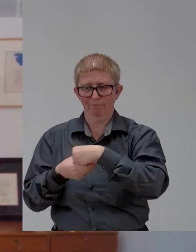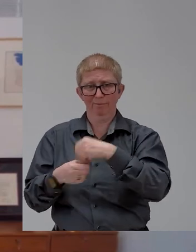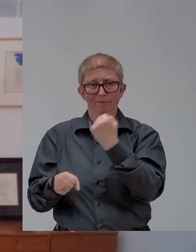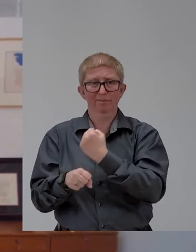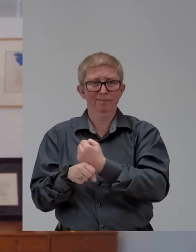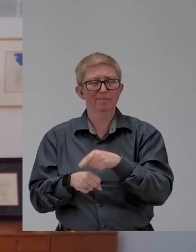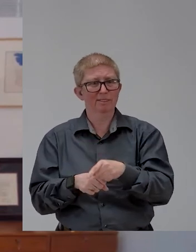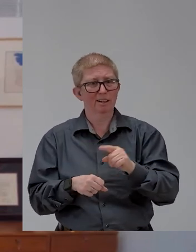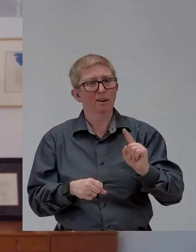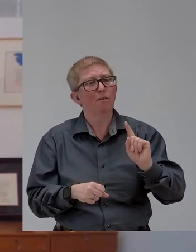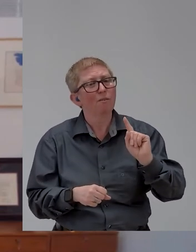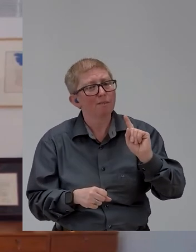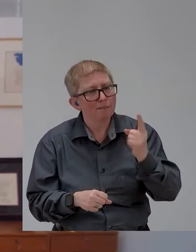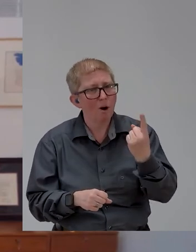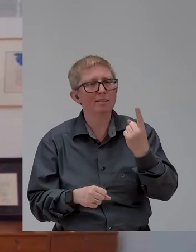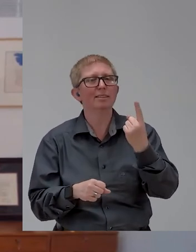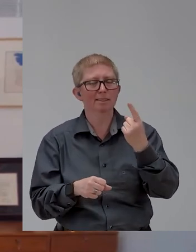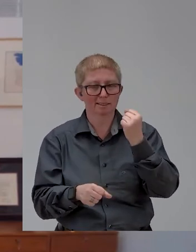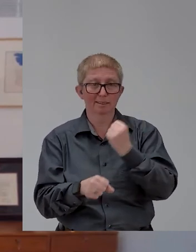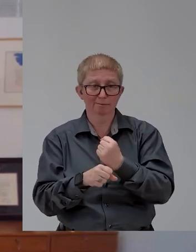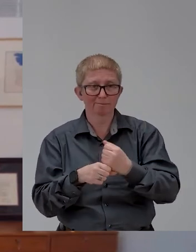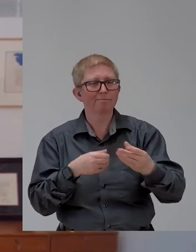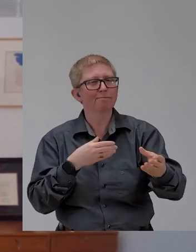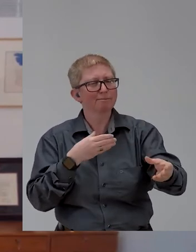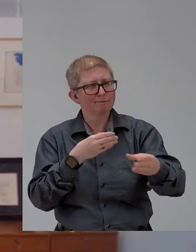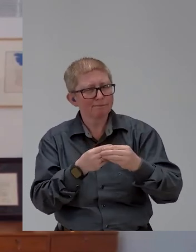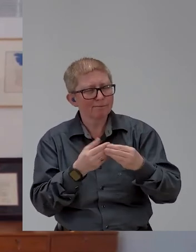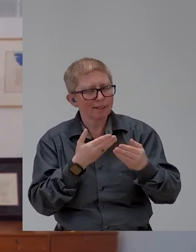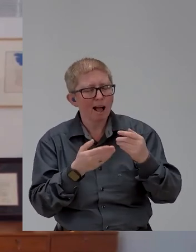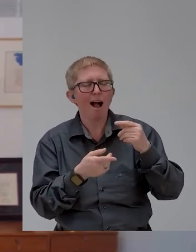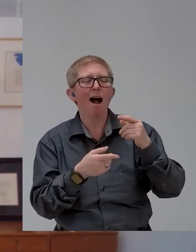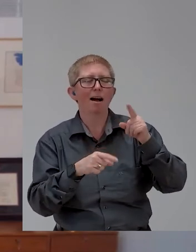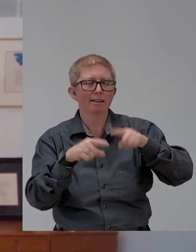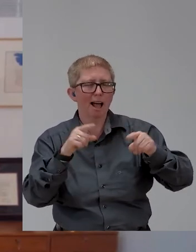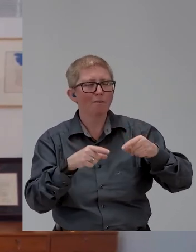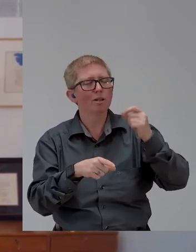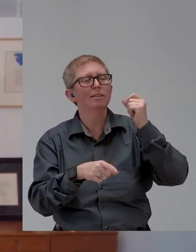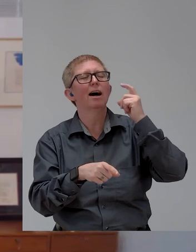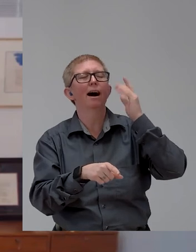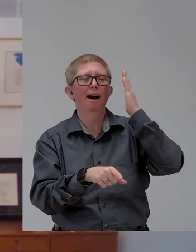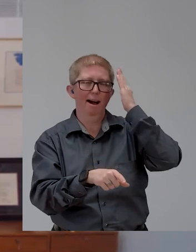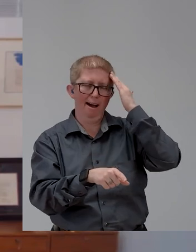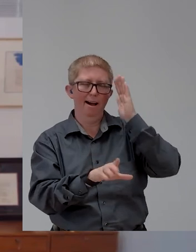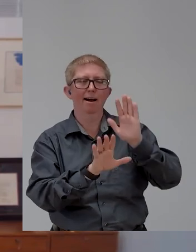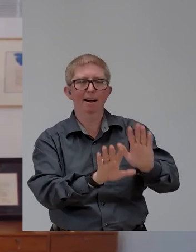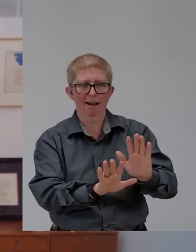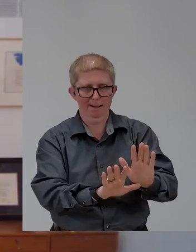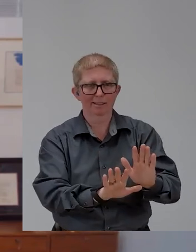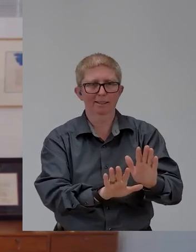understanding diversity involved. You know, Michael and I, we're working on a book that'll be published later this year. A few of the